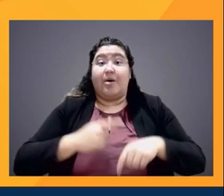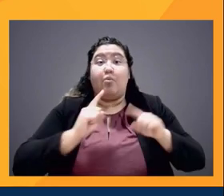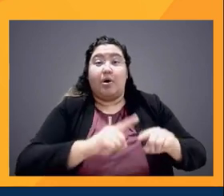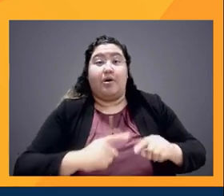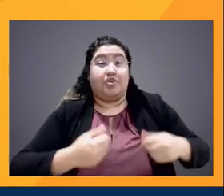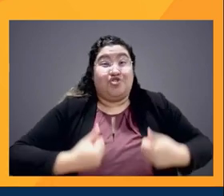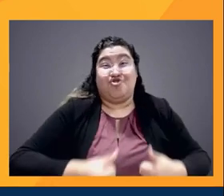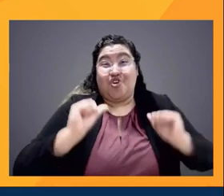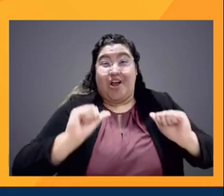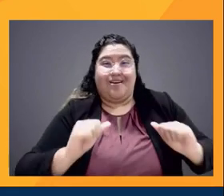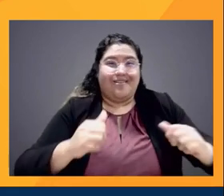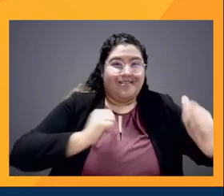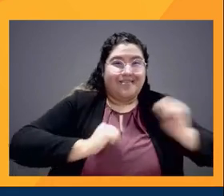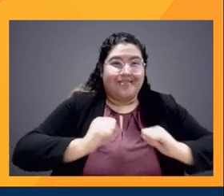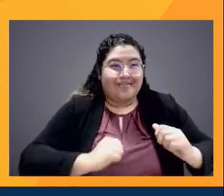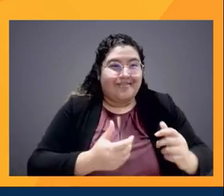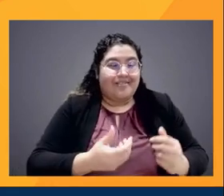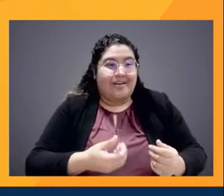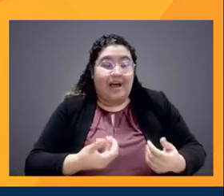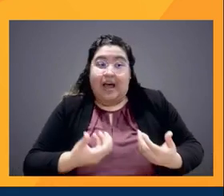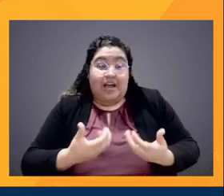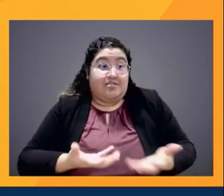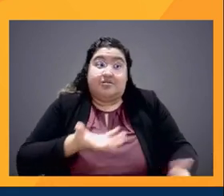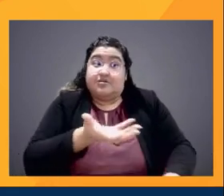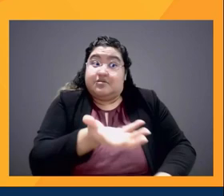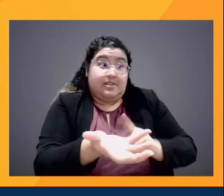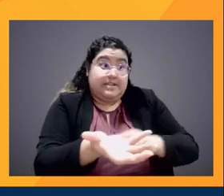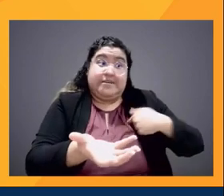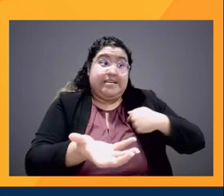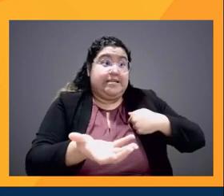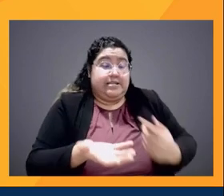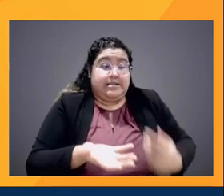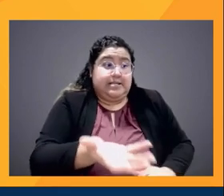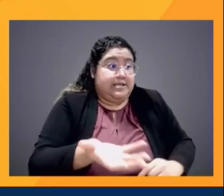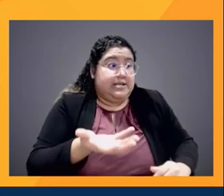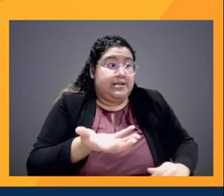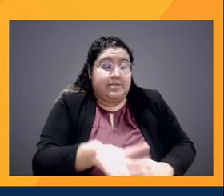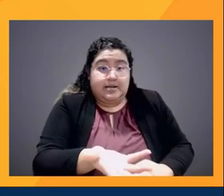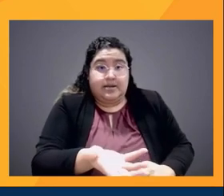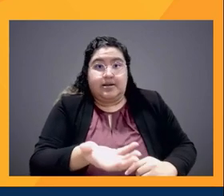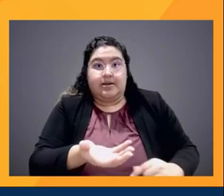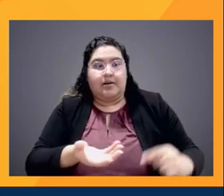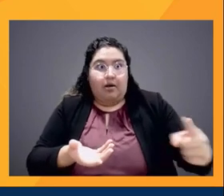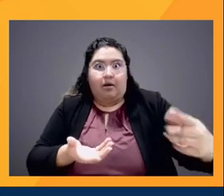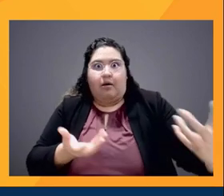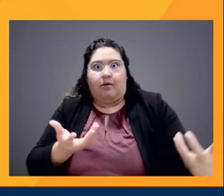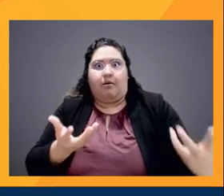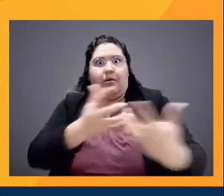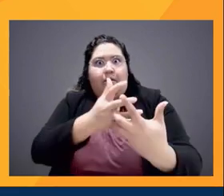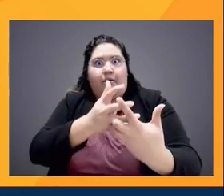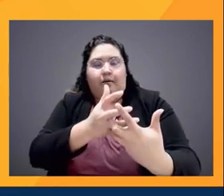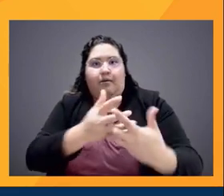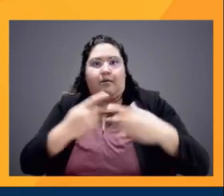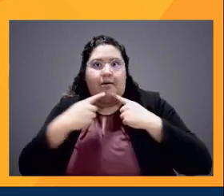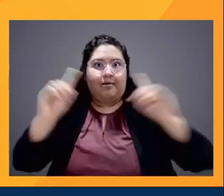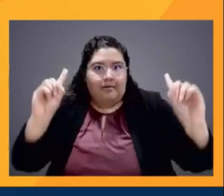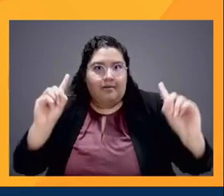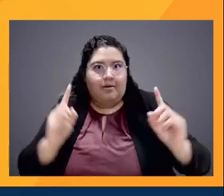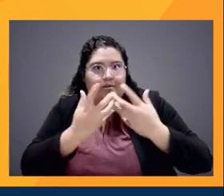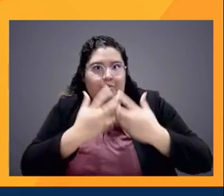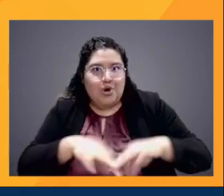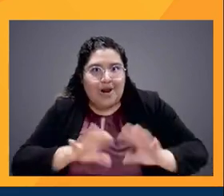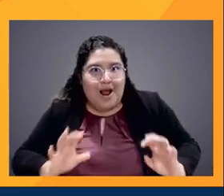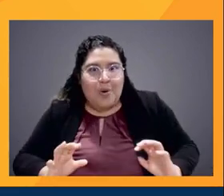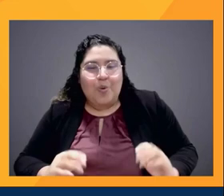give you as much as I can. And eventually I'm going to like hit exactly what you want and, and we're going to match or we're going to, so I